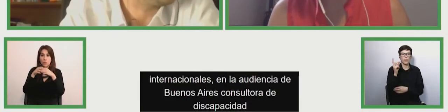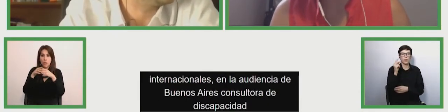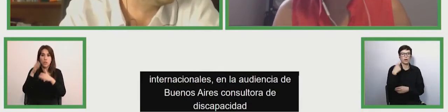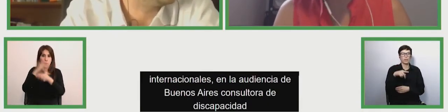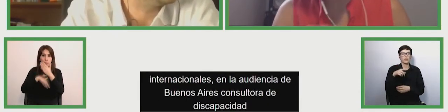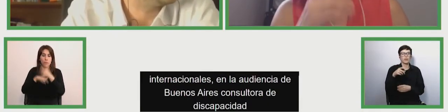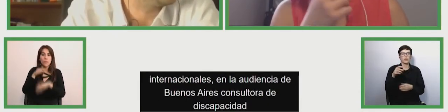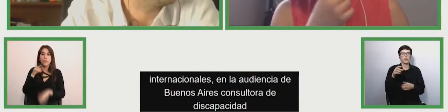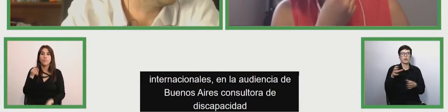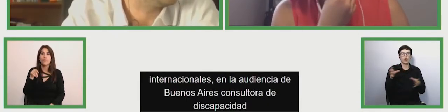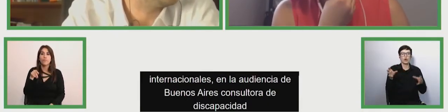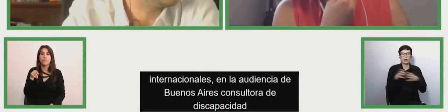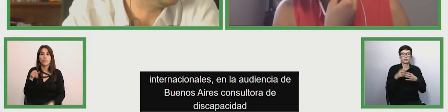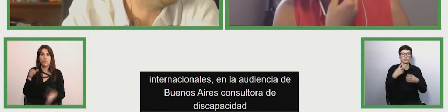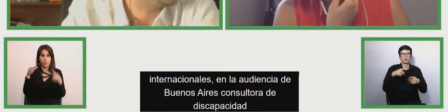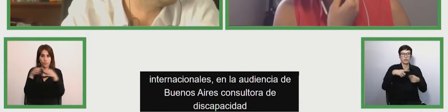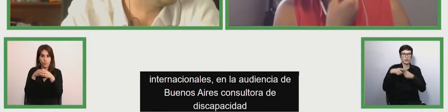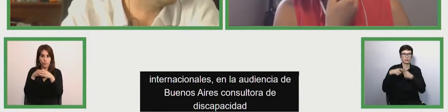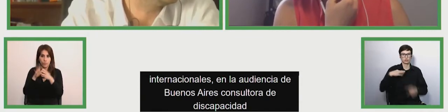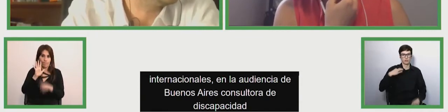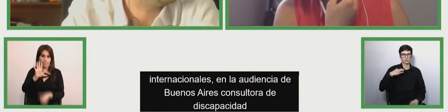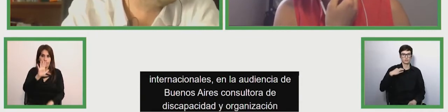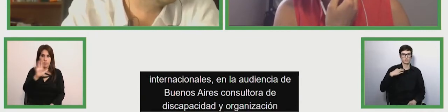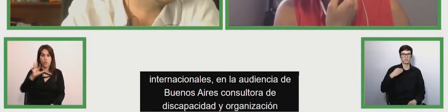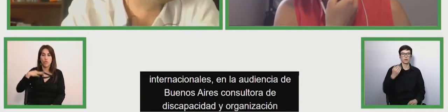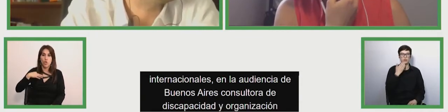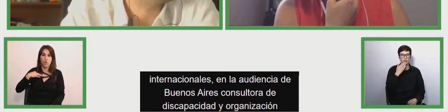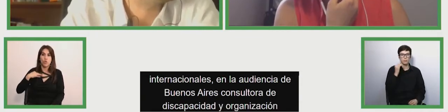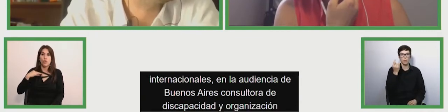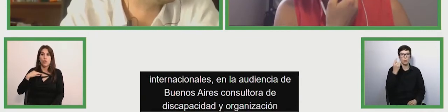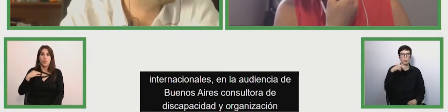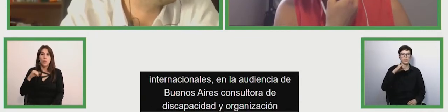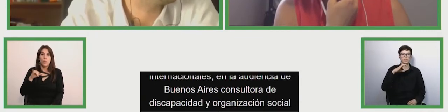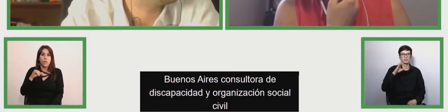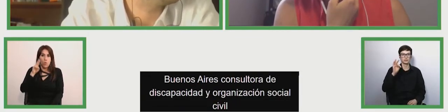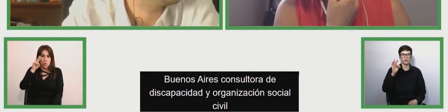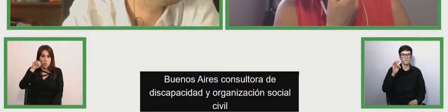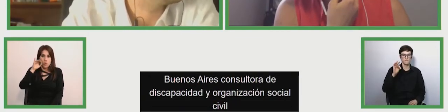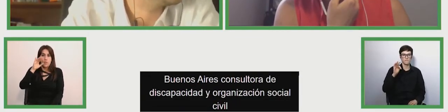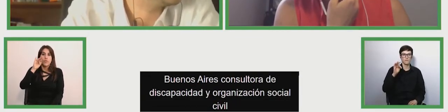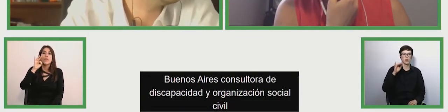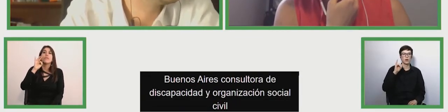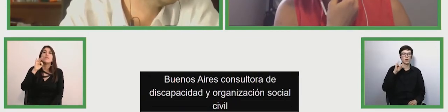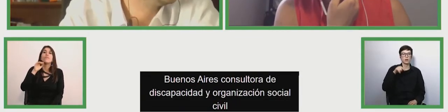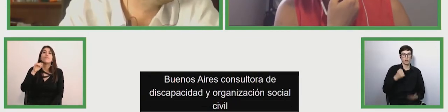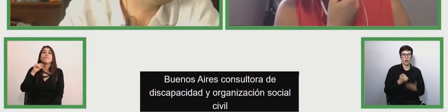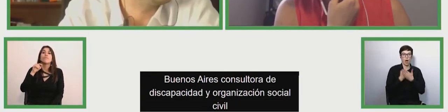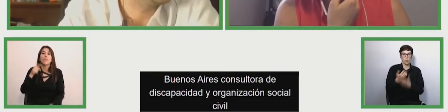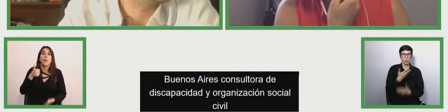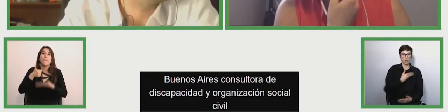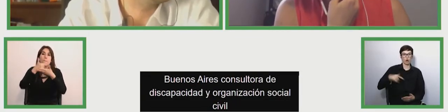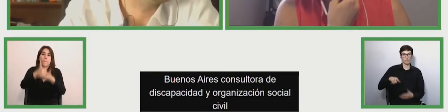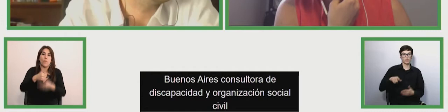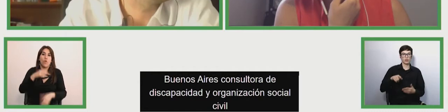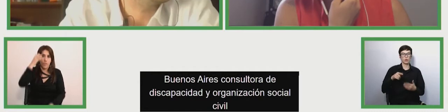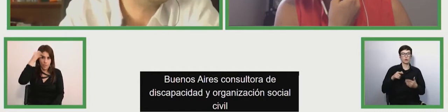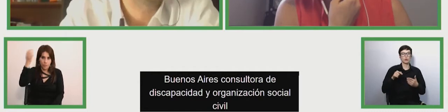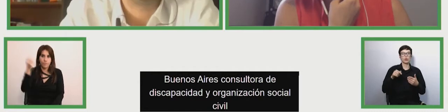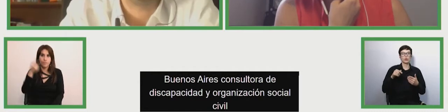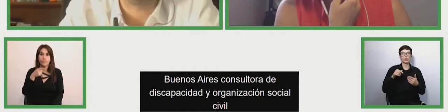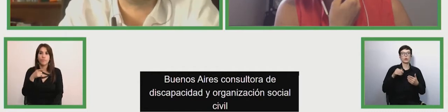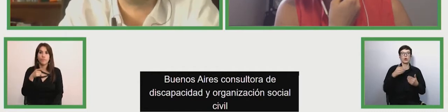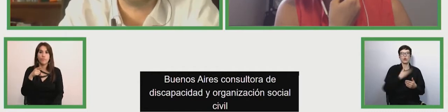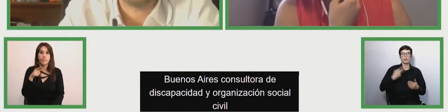and on and on ngo including unicef and it's a consultant for the city of buenos aires on inclusive education policy